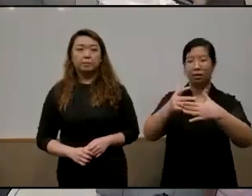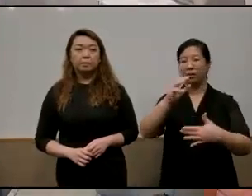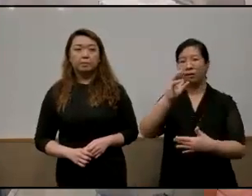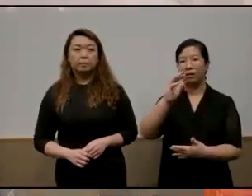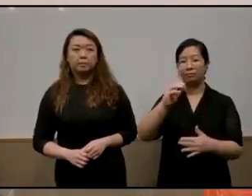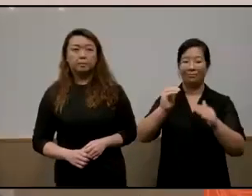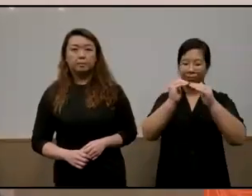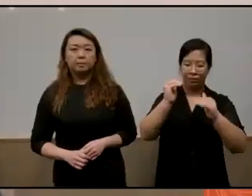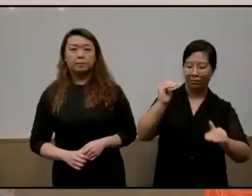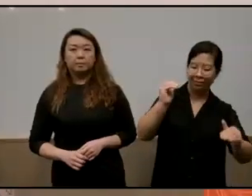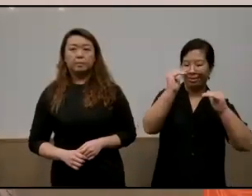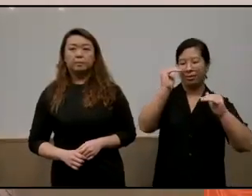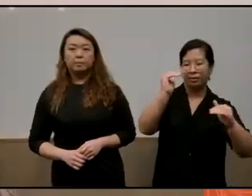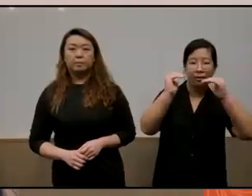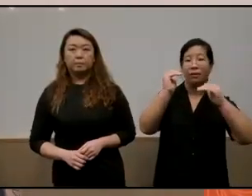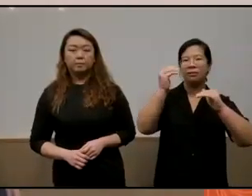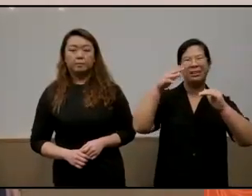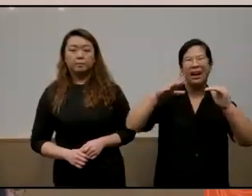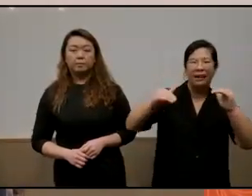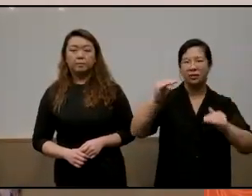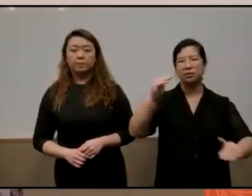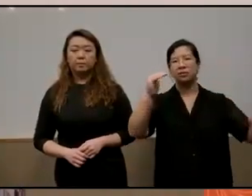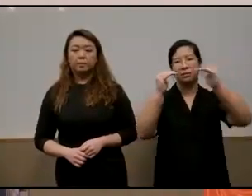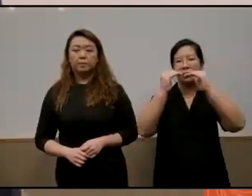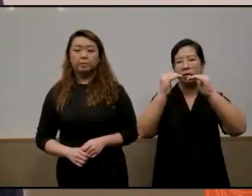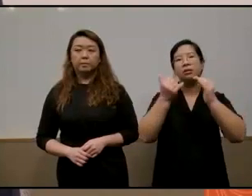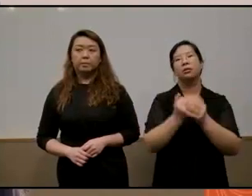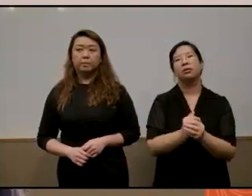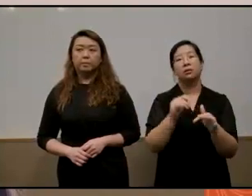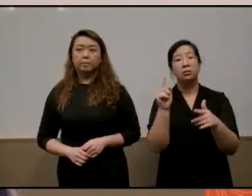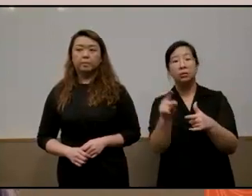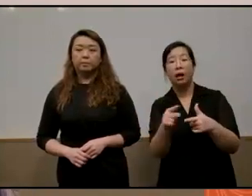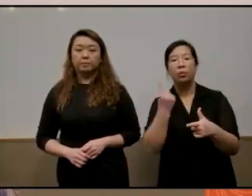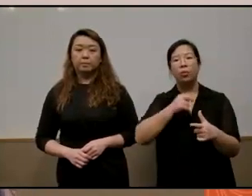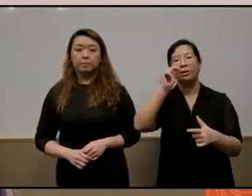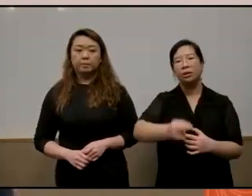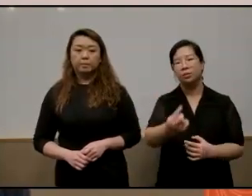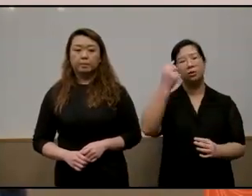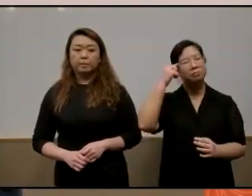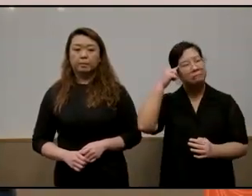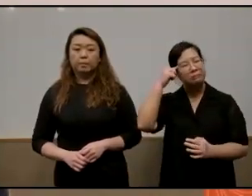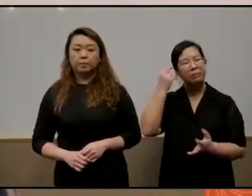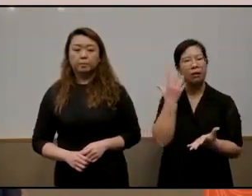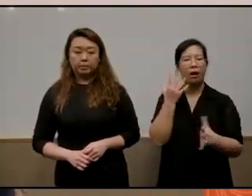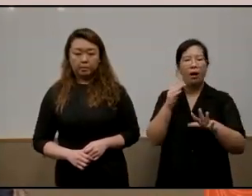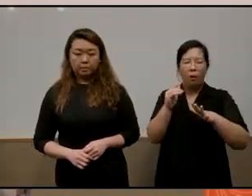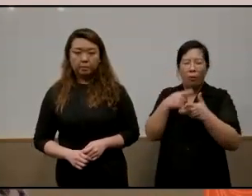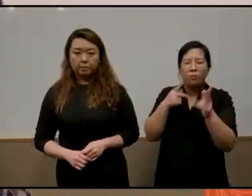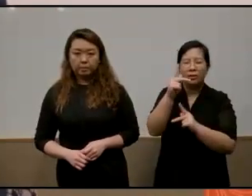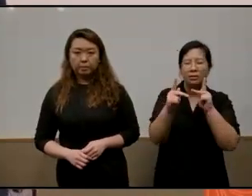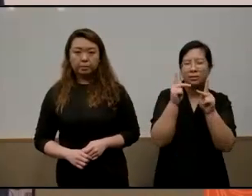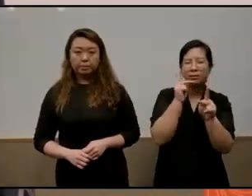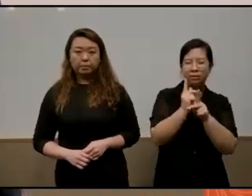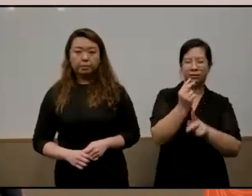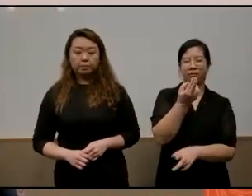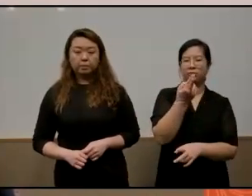is not translating into a reality for these families then we have to think about then what kind of other resources